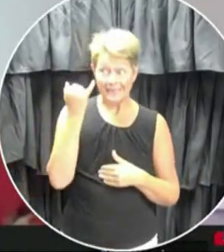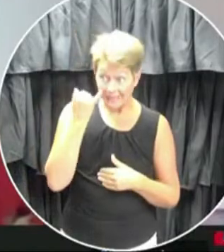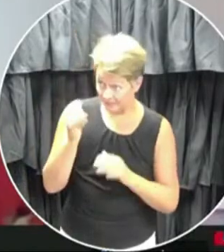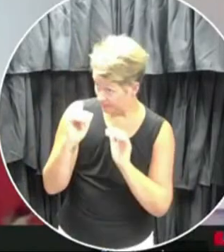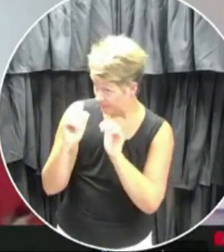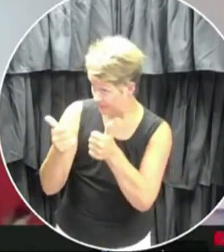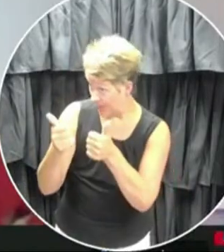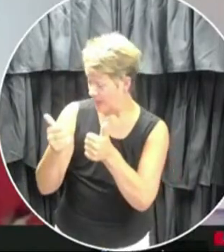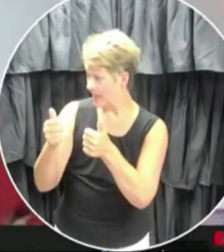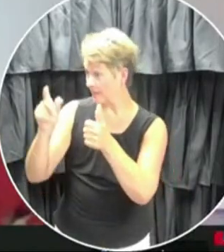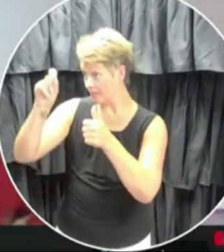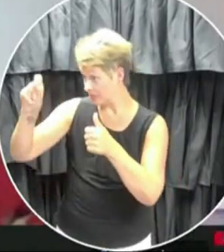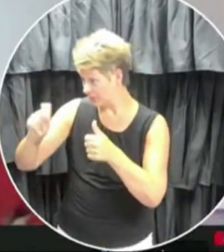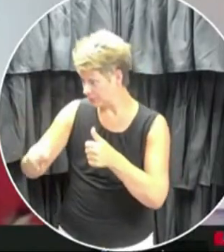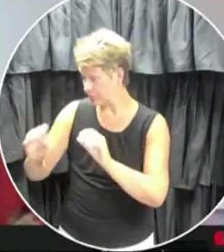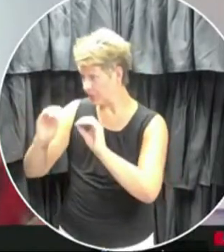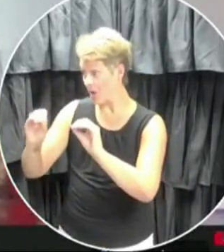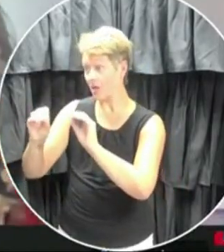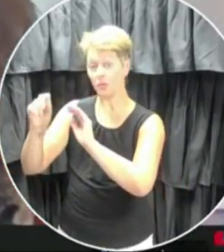then it's safe to come to school.